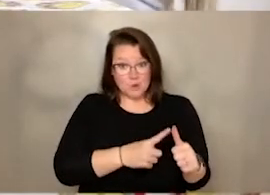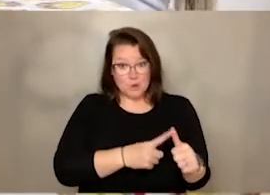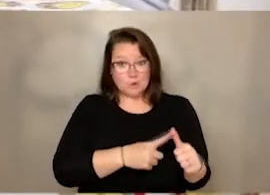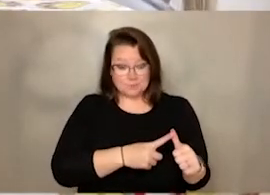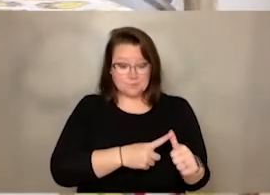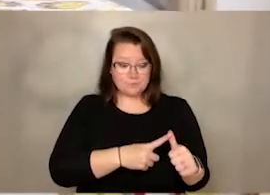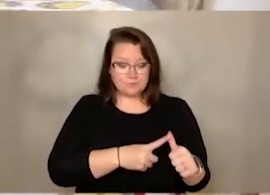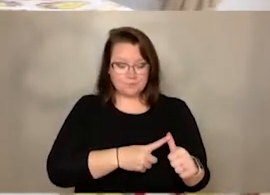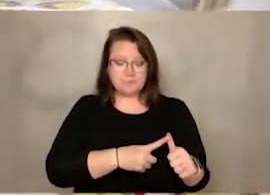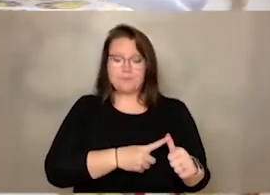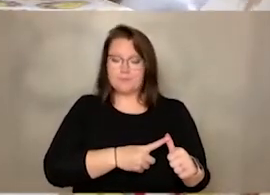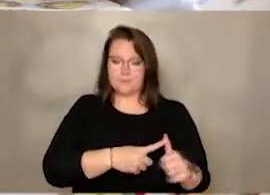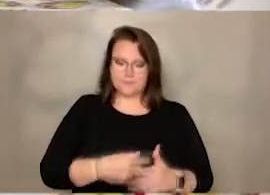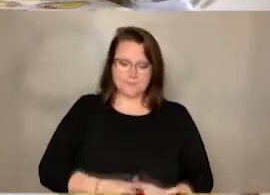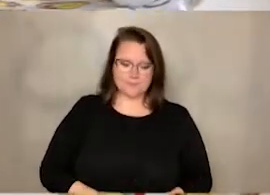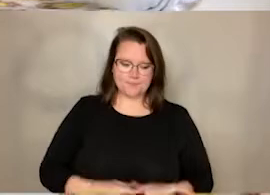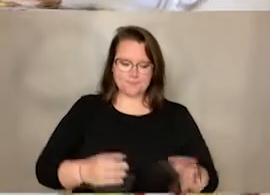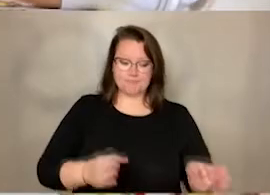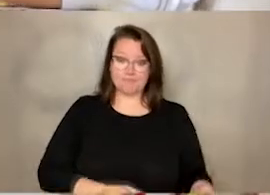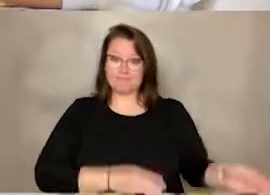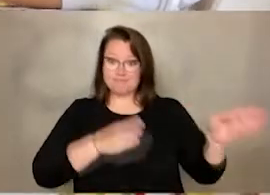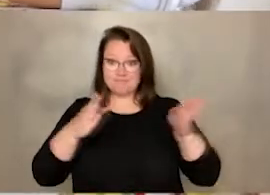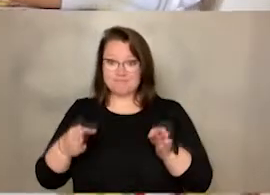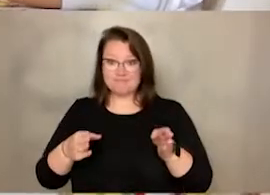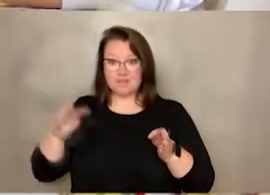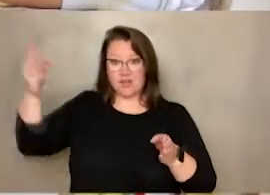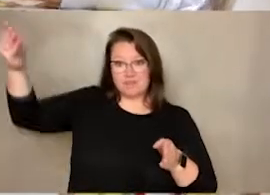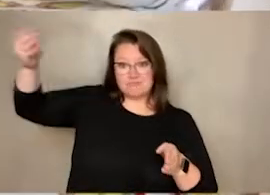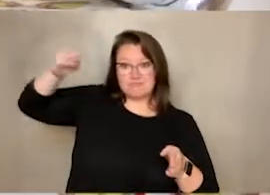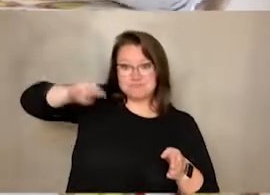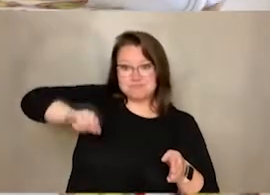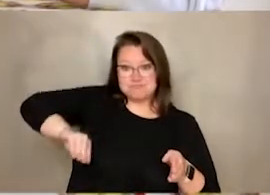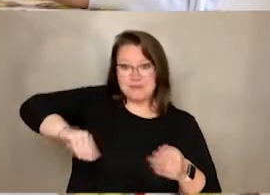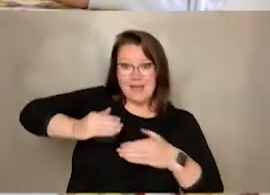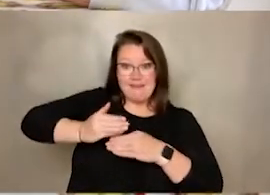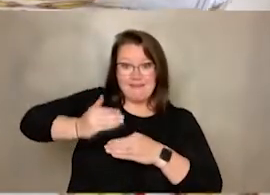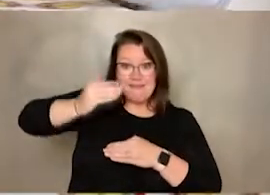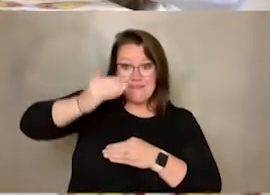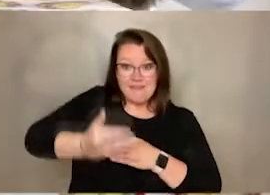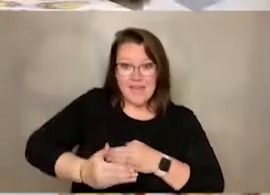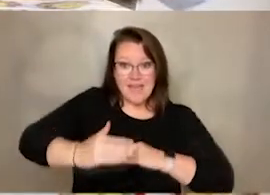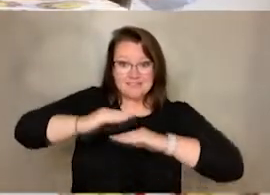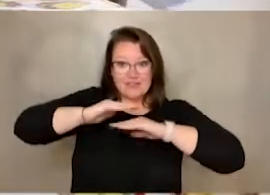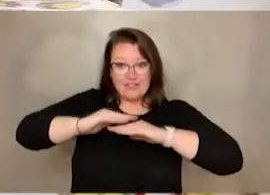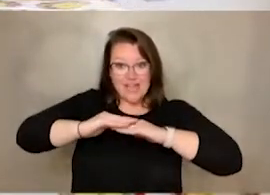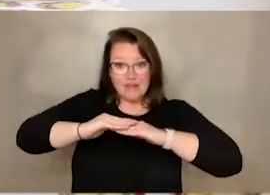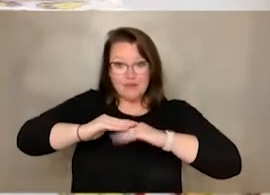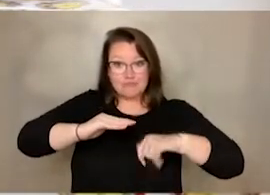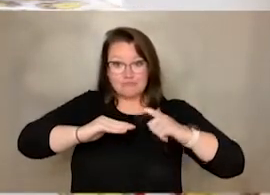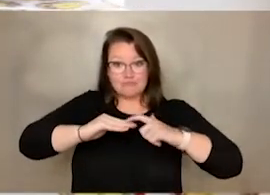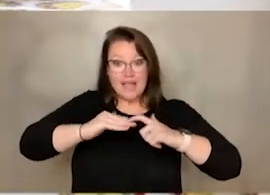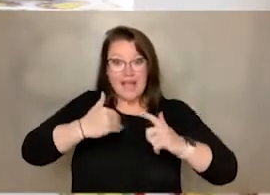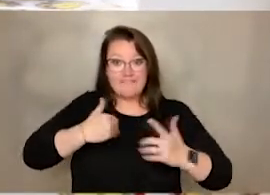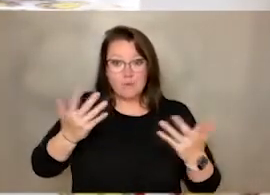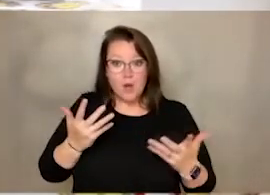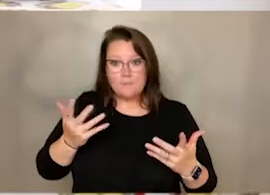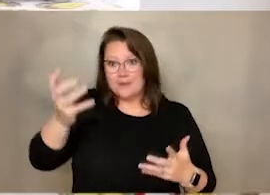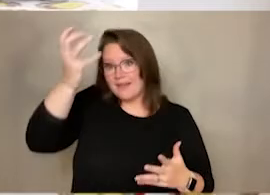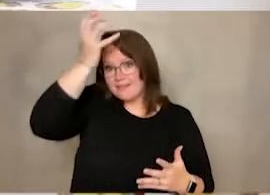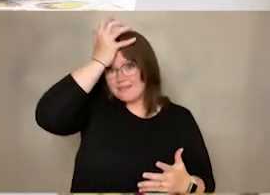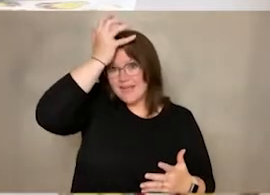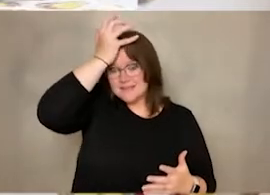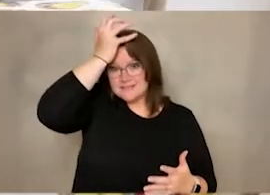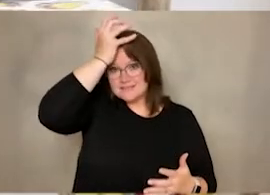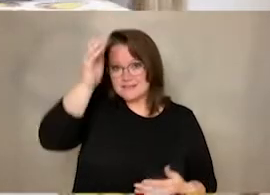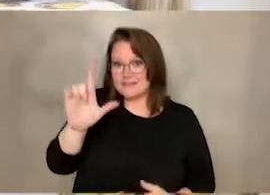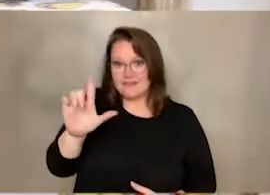And then we peel our taco back, and we have our lettuce. And that's